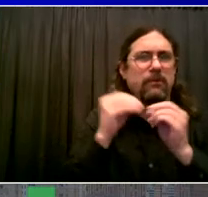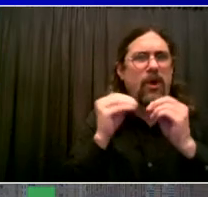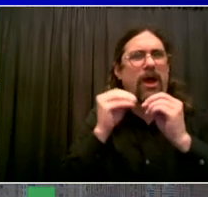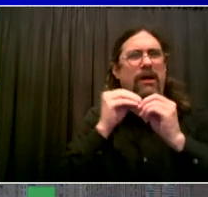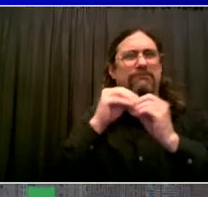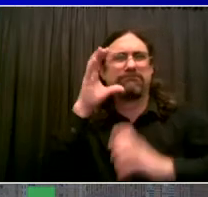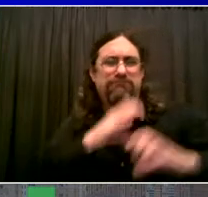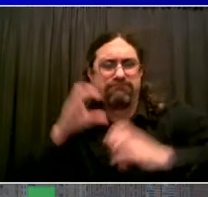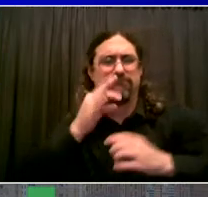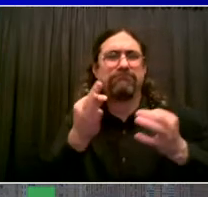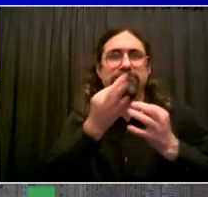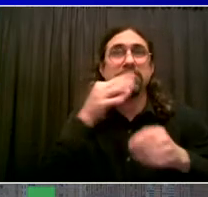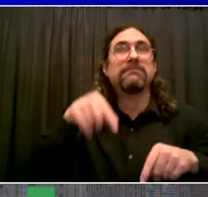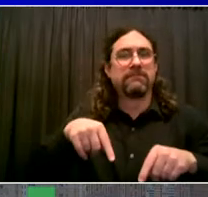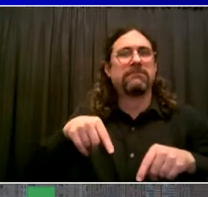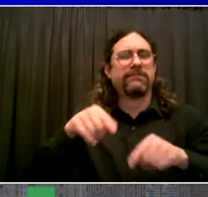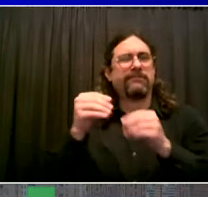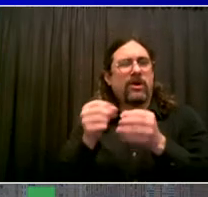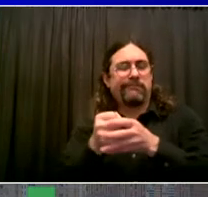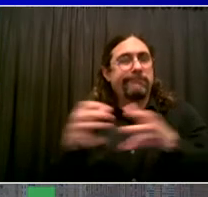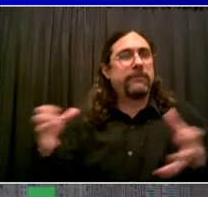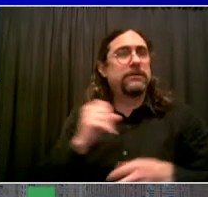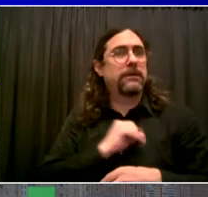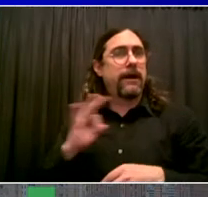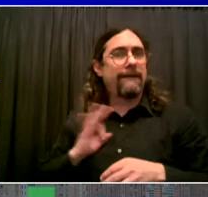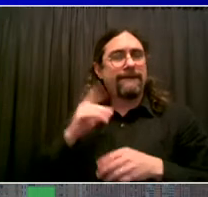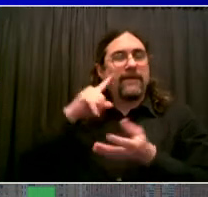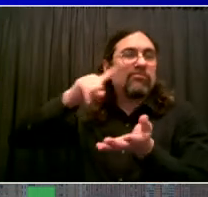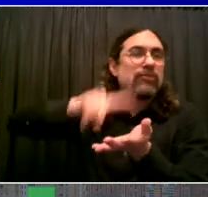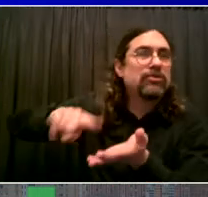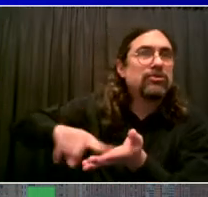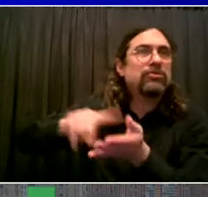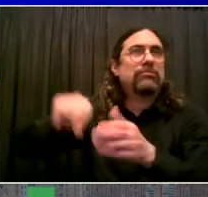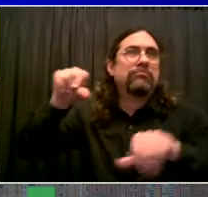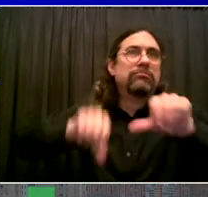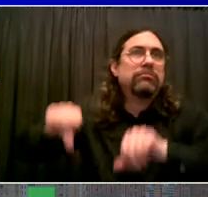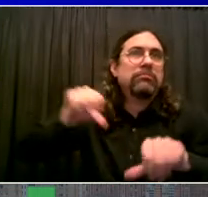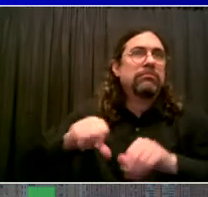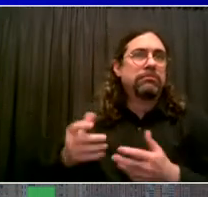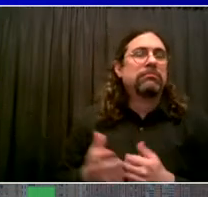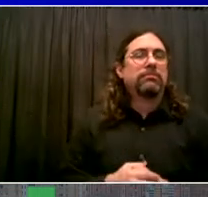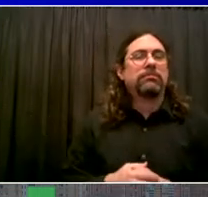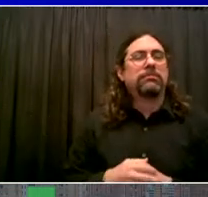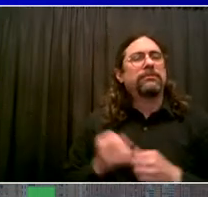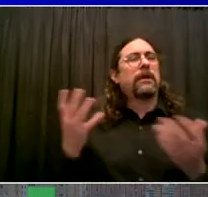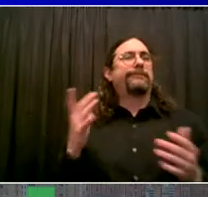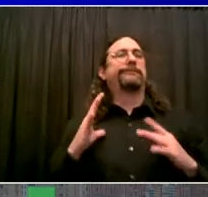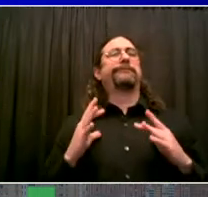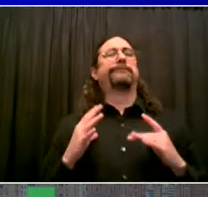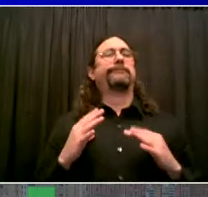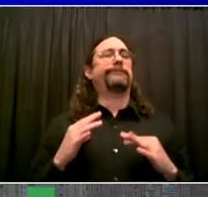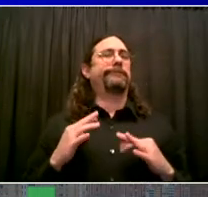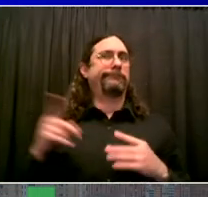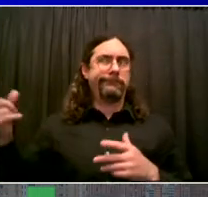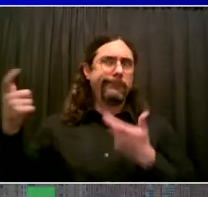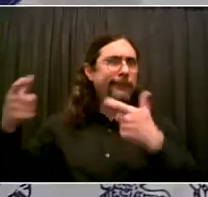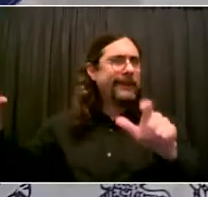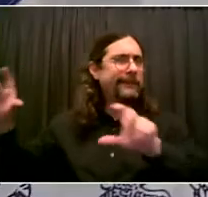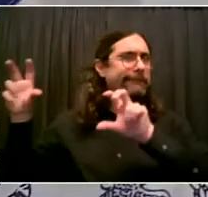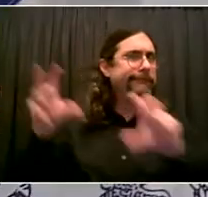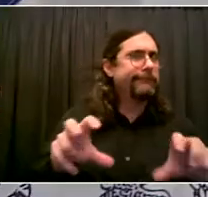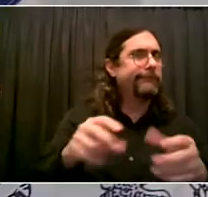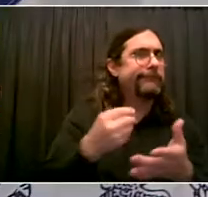they have to be. So good news today and a good sign of things to come. All right, now, recovery for all of us means